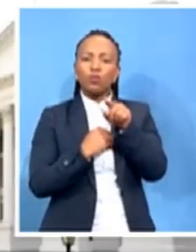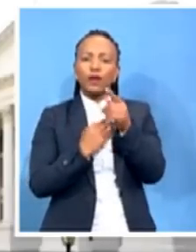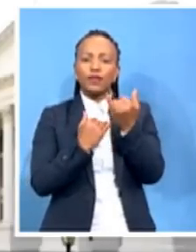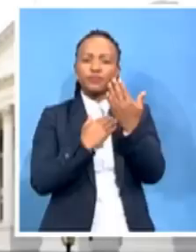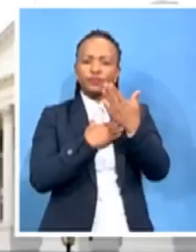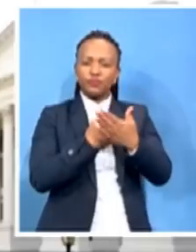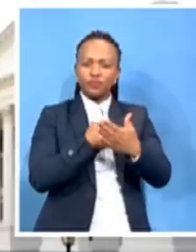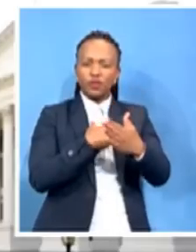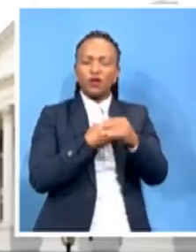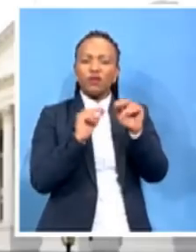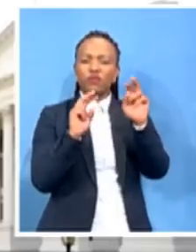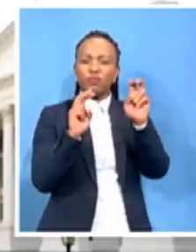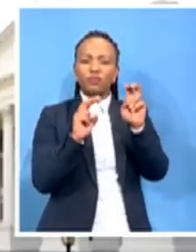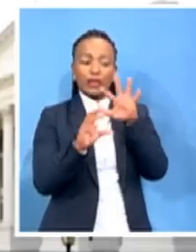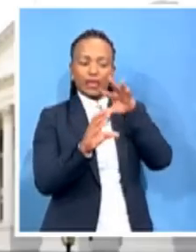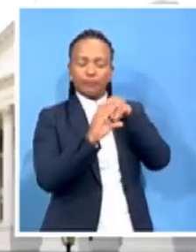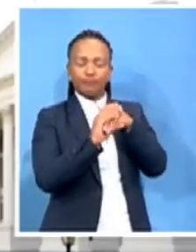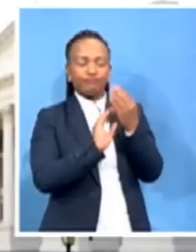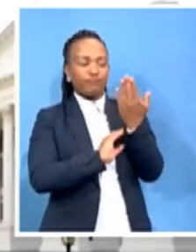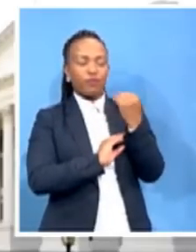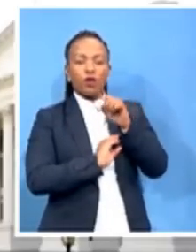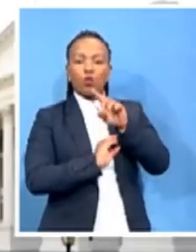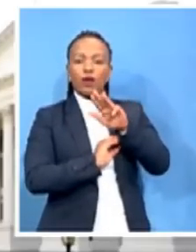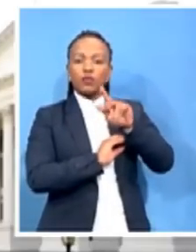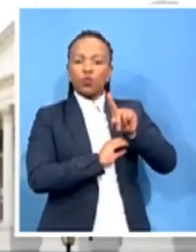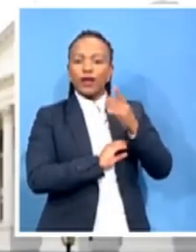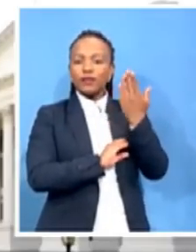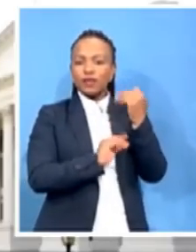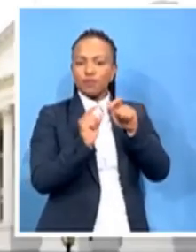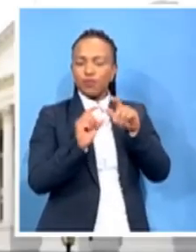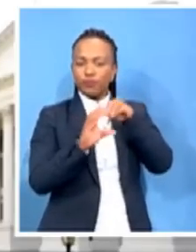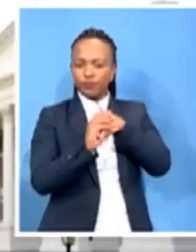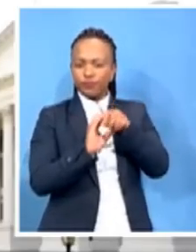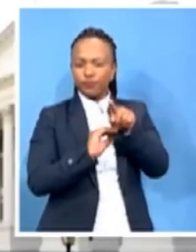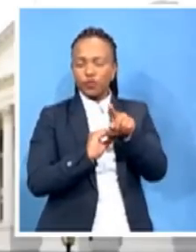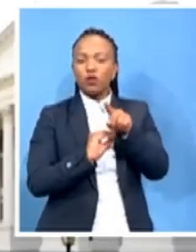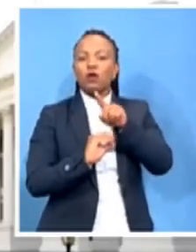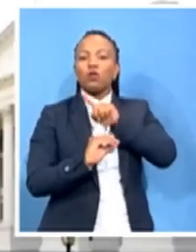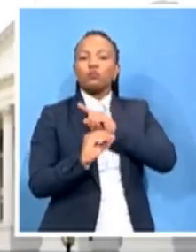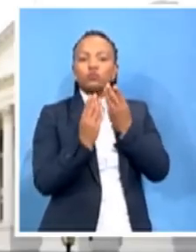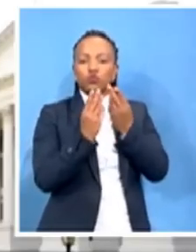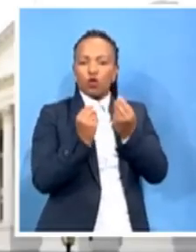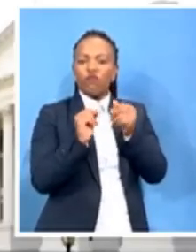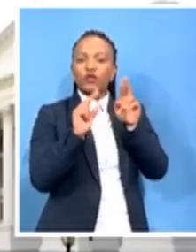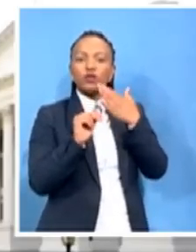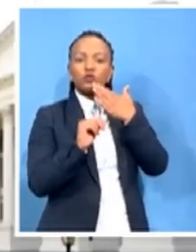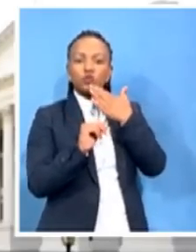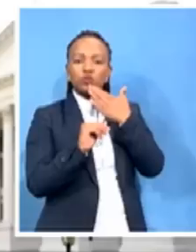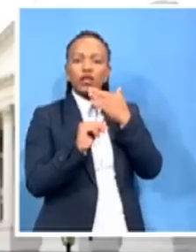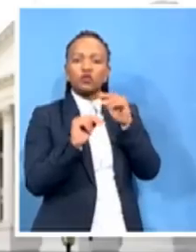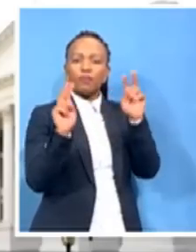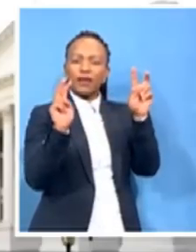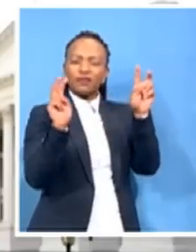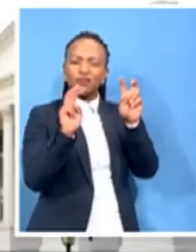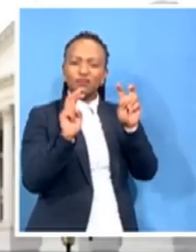there have been promises that we will deal with the issues of the ex-combatants. I cannot tell you about them now because it